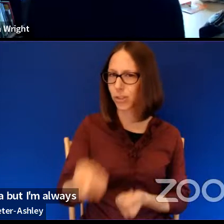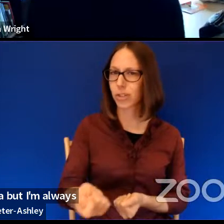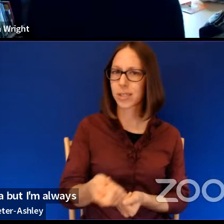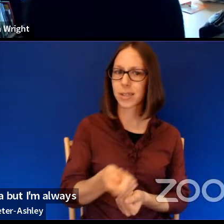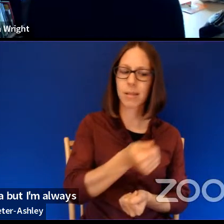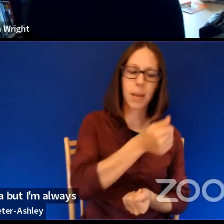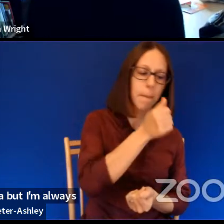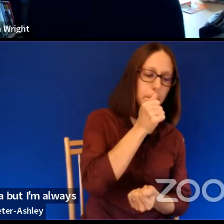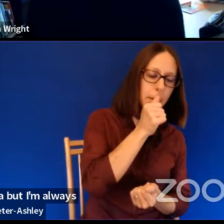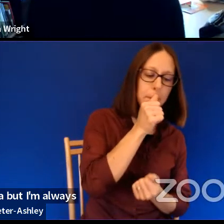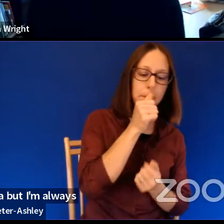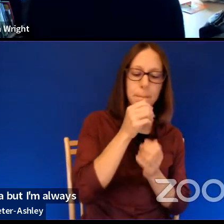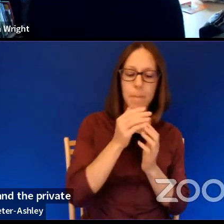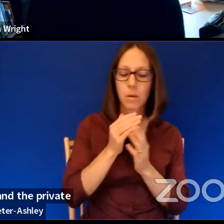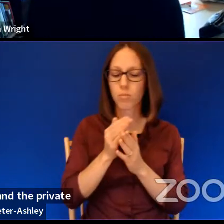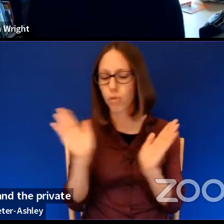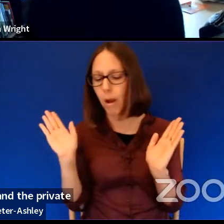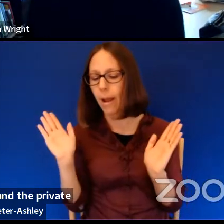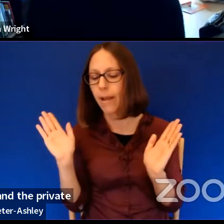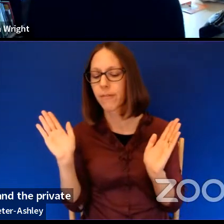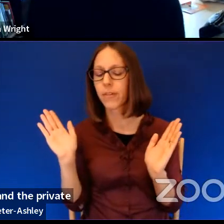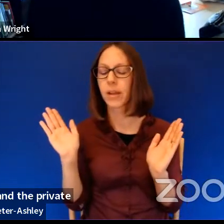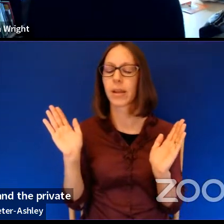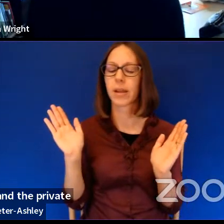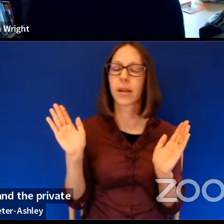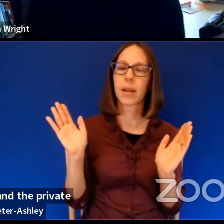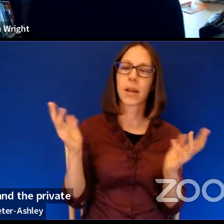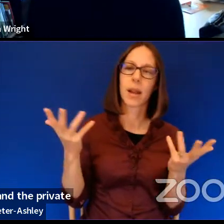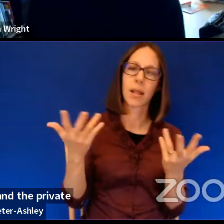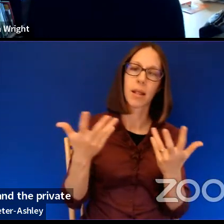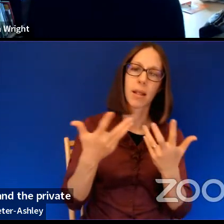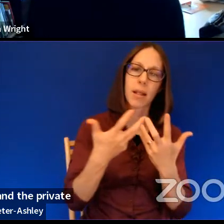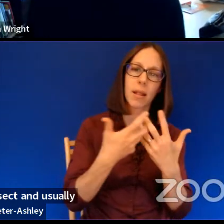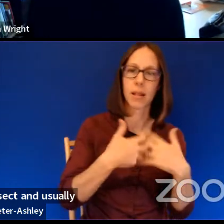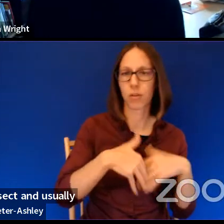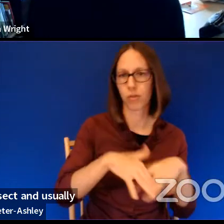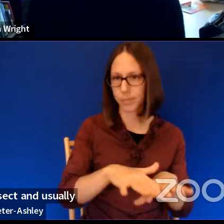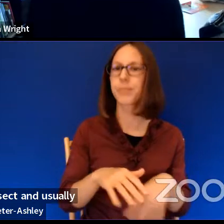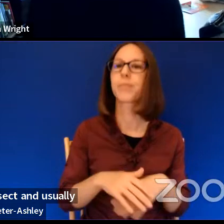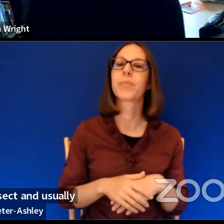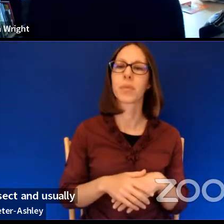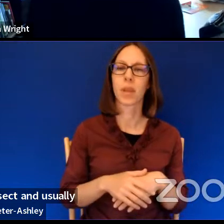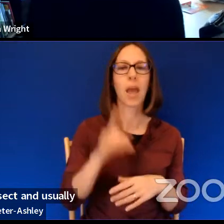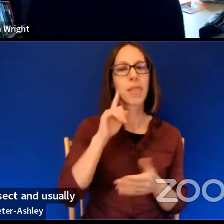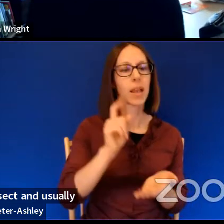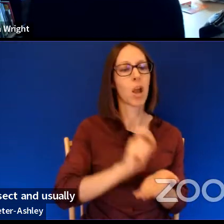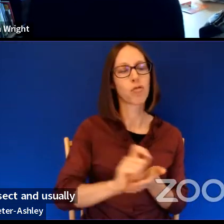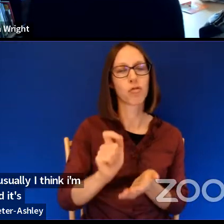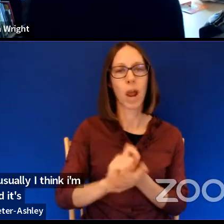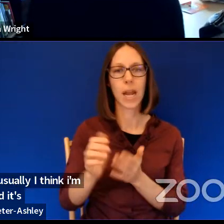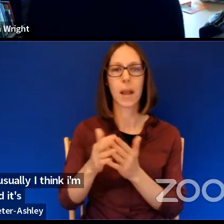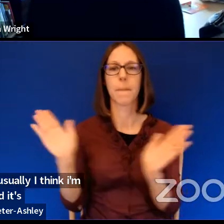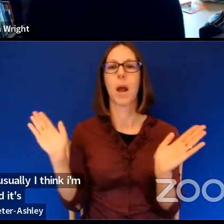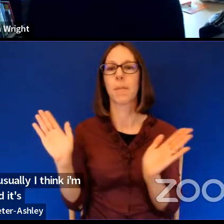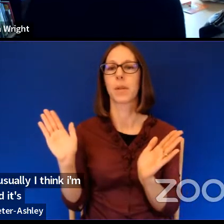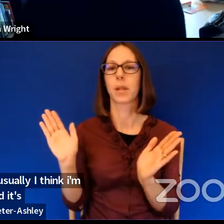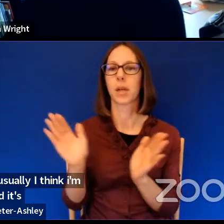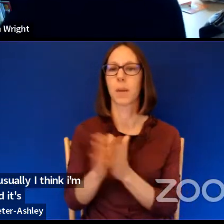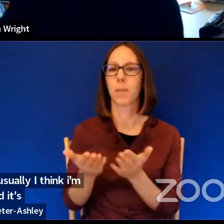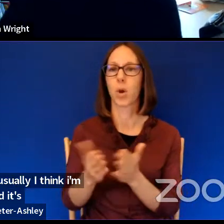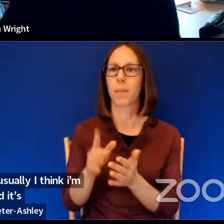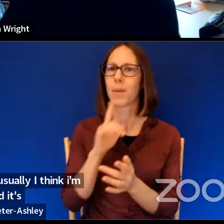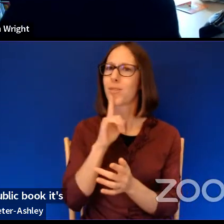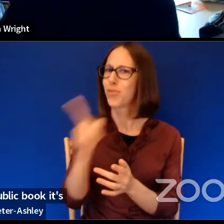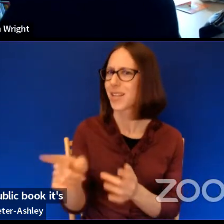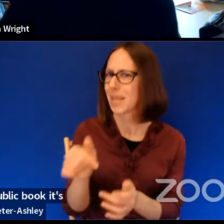history and how those things intersect. And usually I think I'm writing a public book and it's deeply private and I'm writing a public book and it's deep,